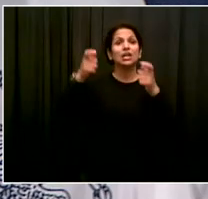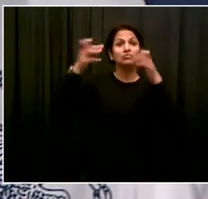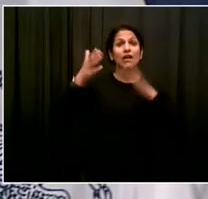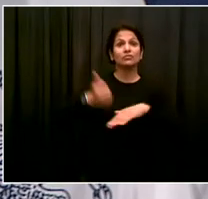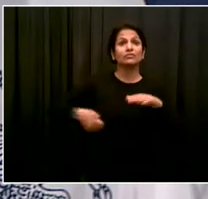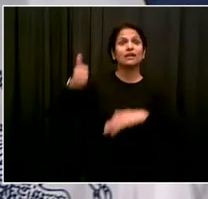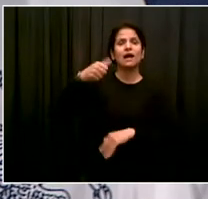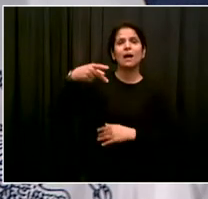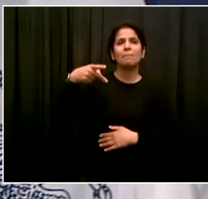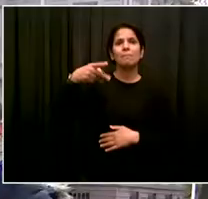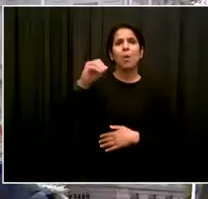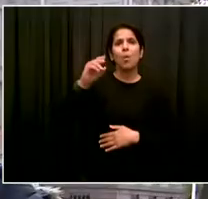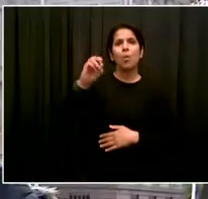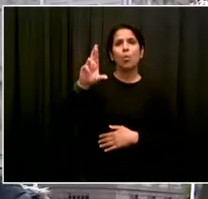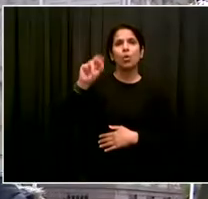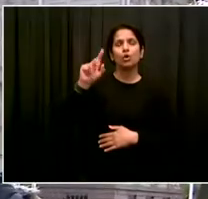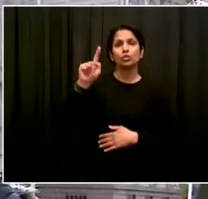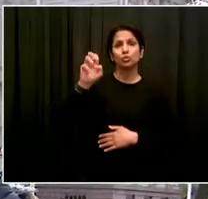Ben Furness. Can you hear me, Chancellor?